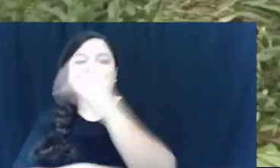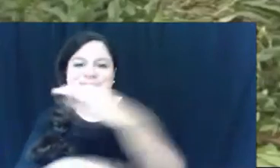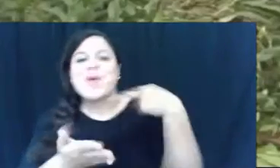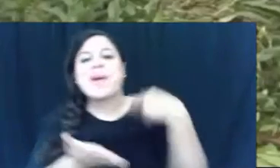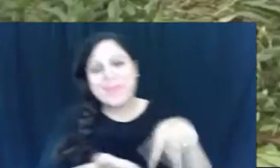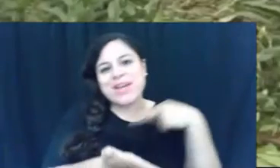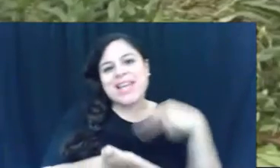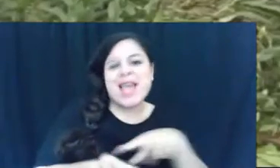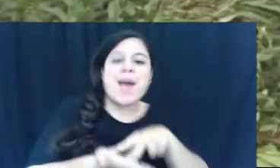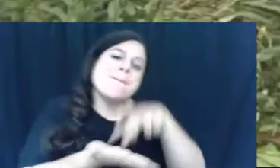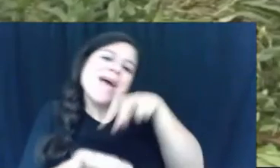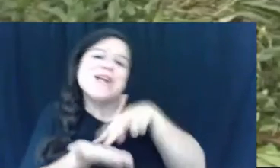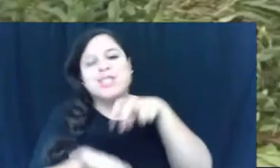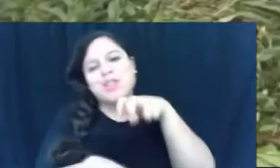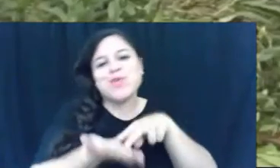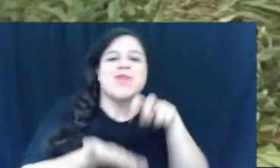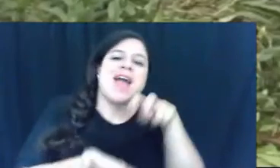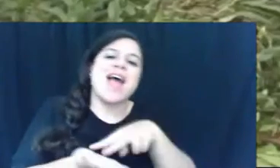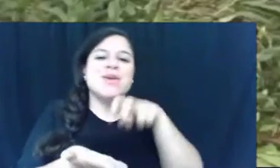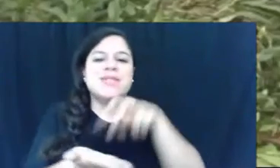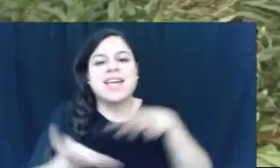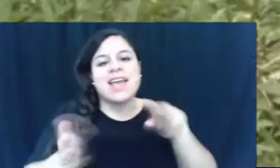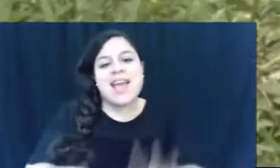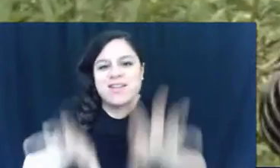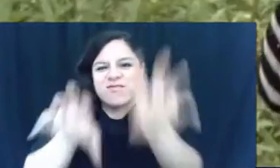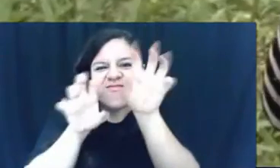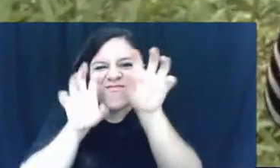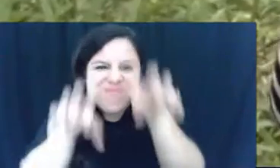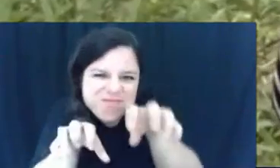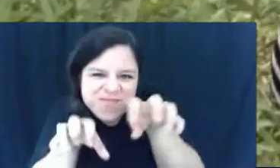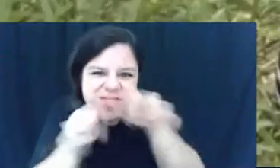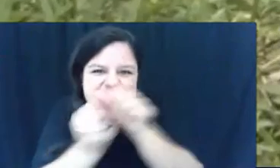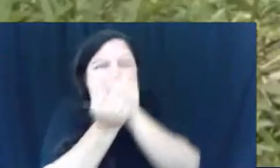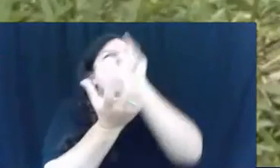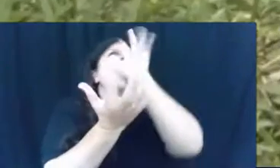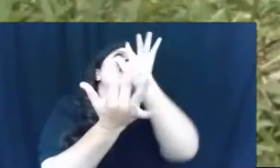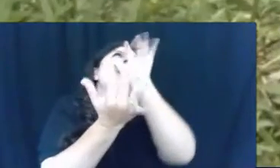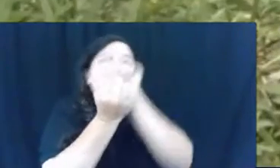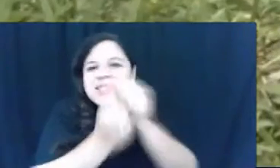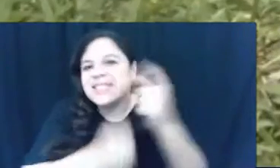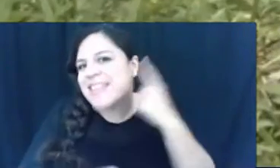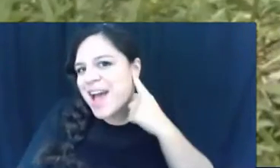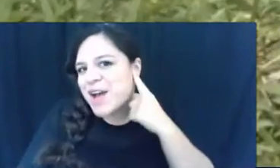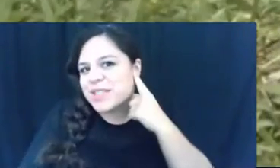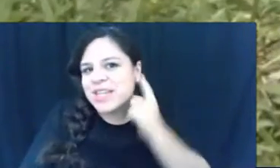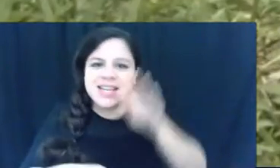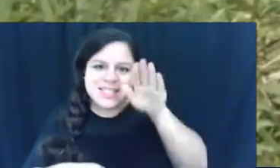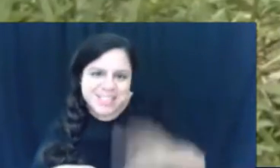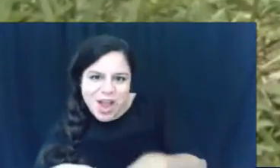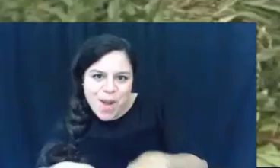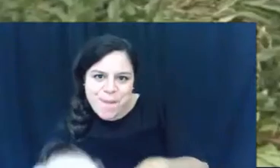dinosaur boogie, bounce around. Hands like claws make a growling sound.